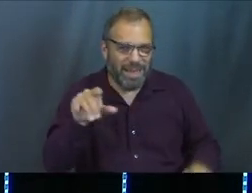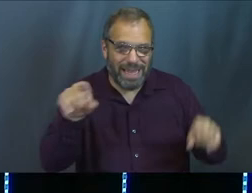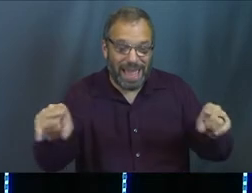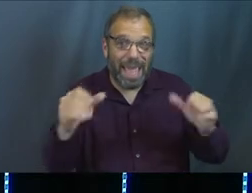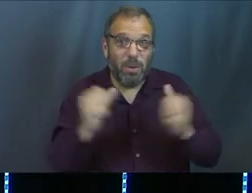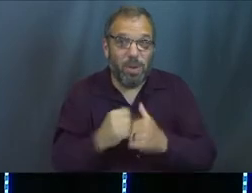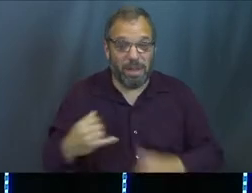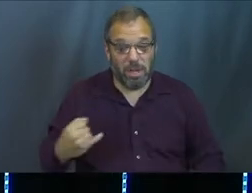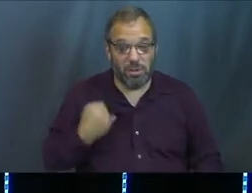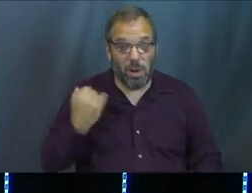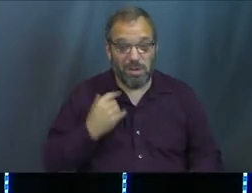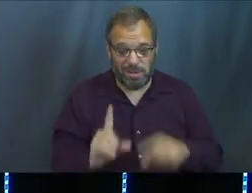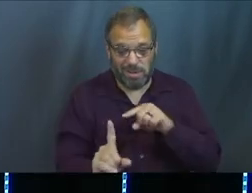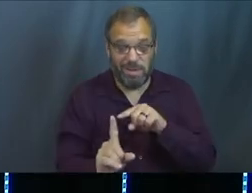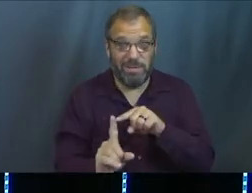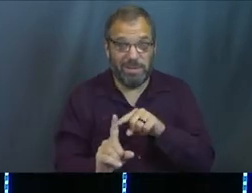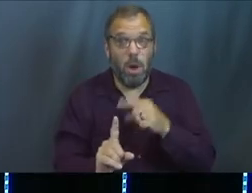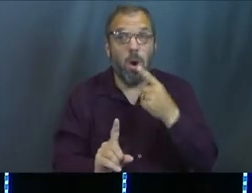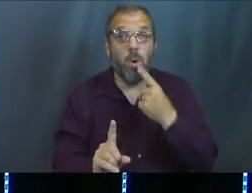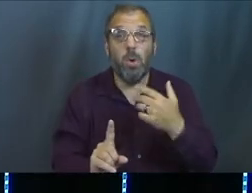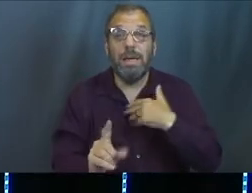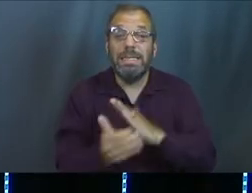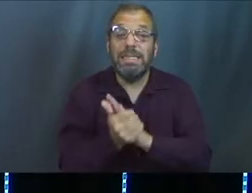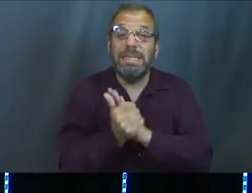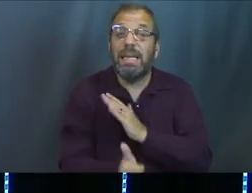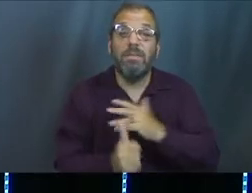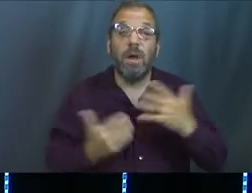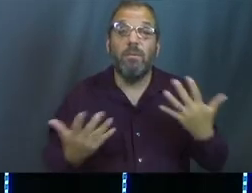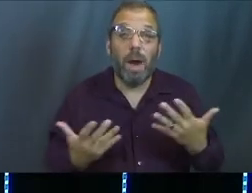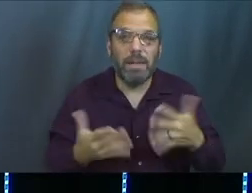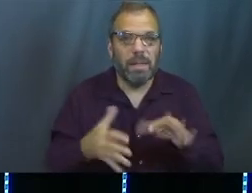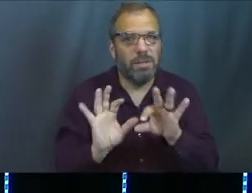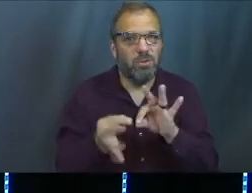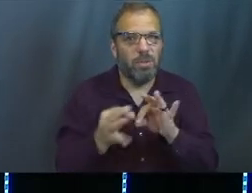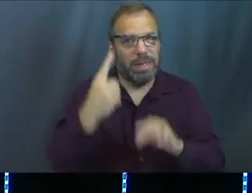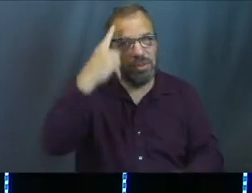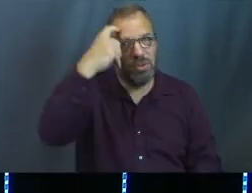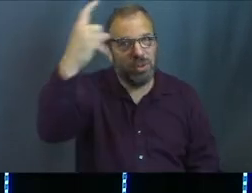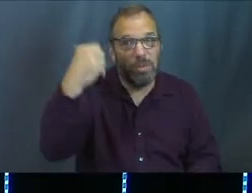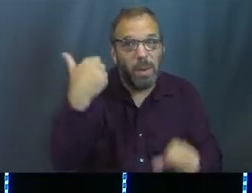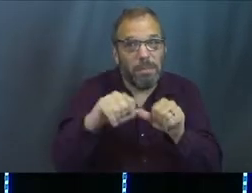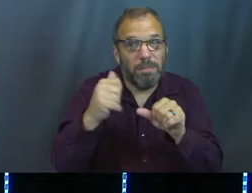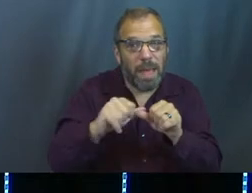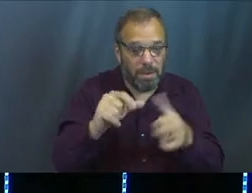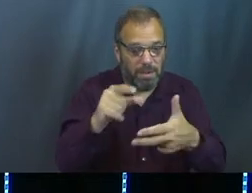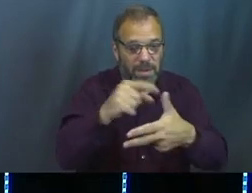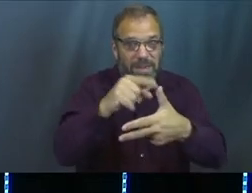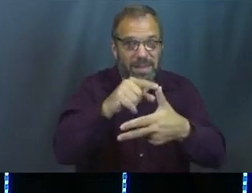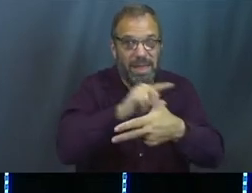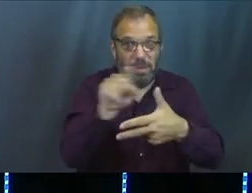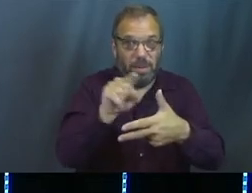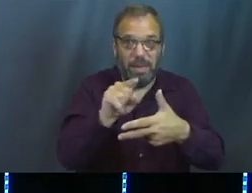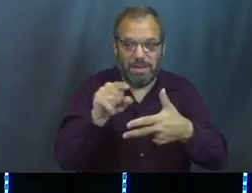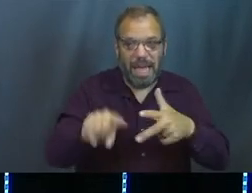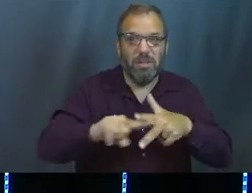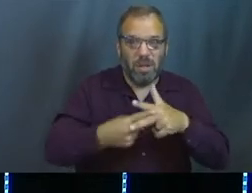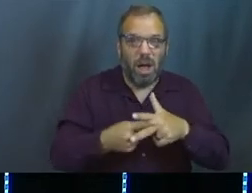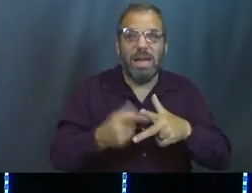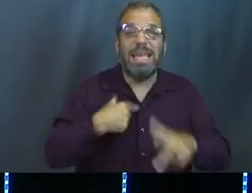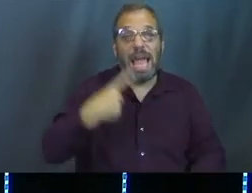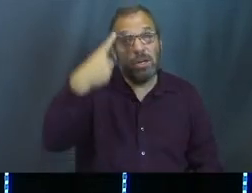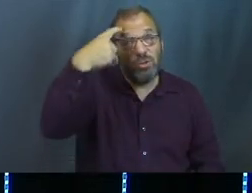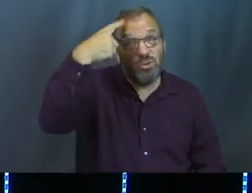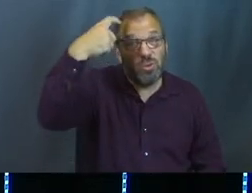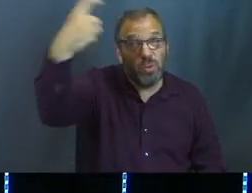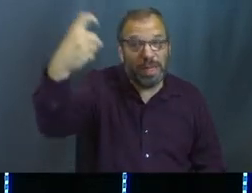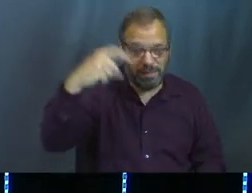they to be with Joseph, somebody who God has given the gift of interpreting dreams to, right? So remember back in week one, that's how his brother started to hate him. had a